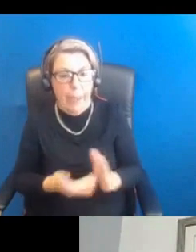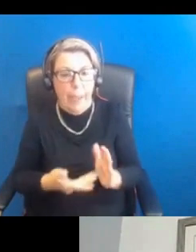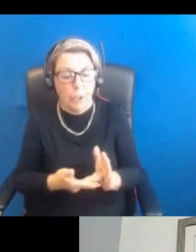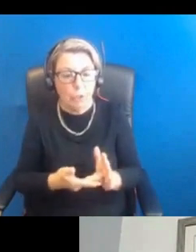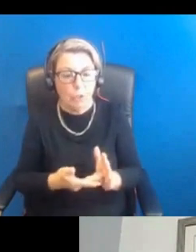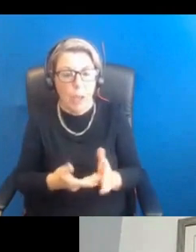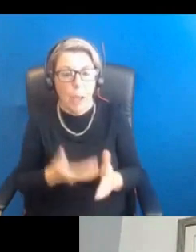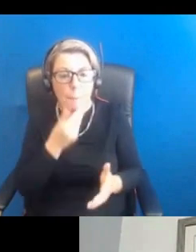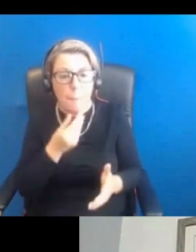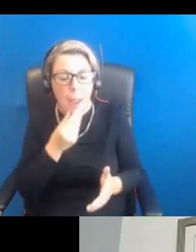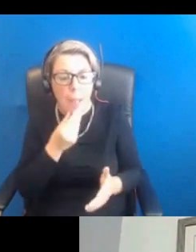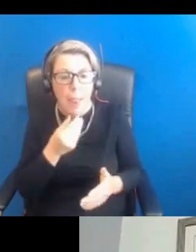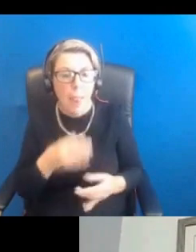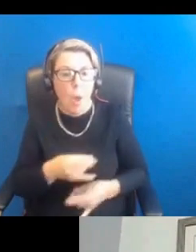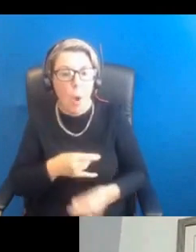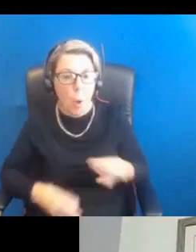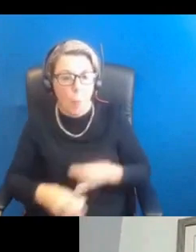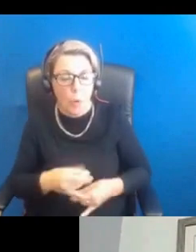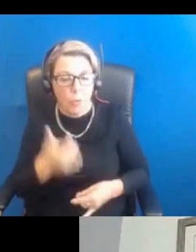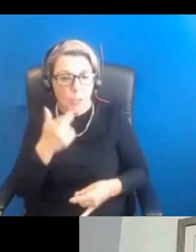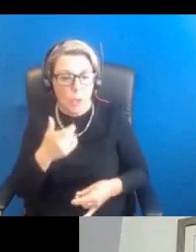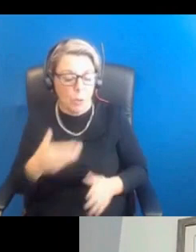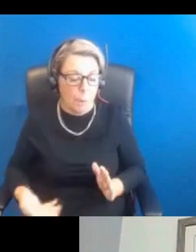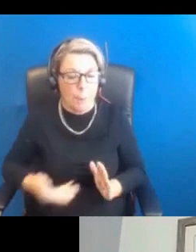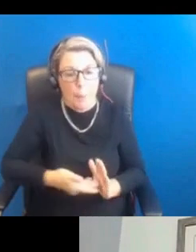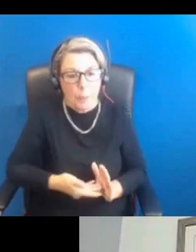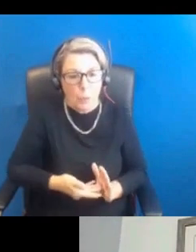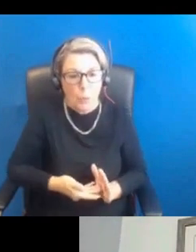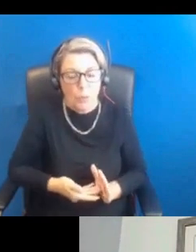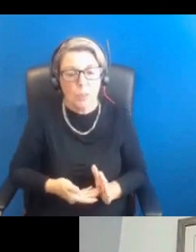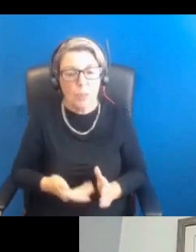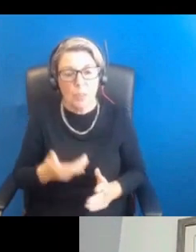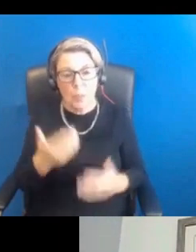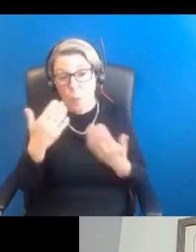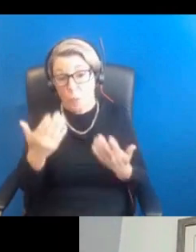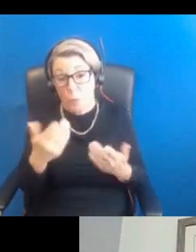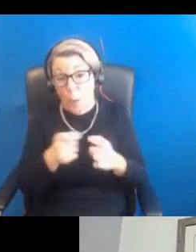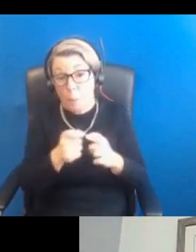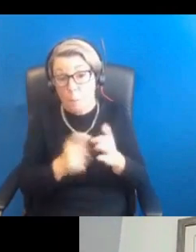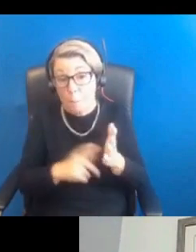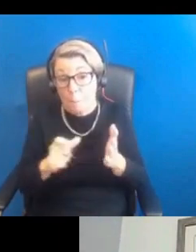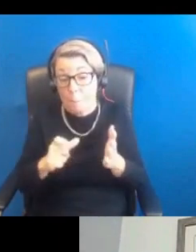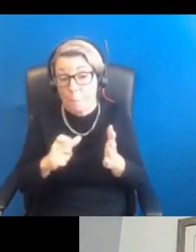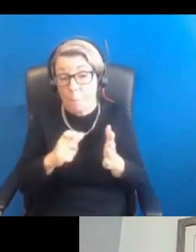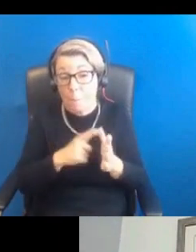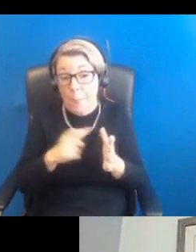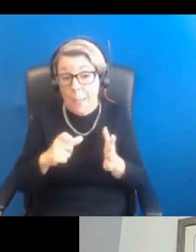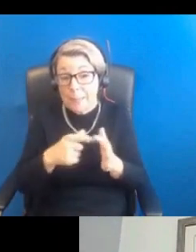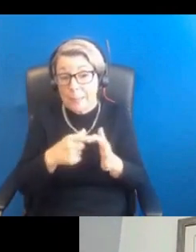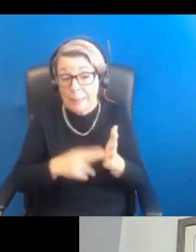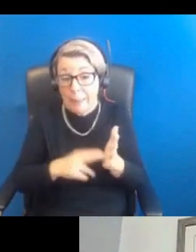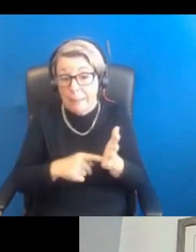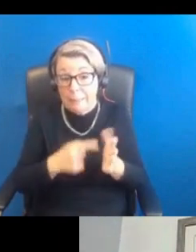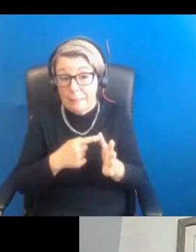And it may be that that's how that can be passed on. But it's very difficult to know because the placenta spends a lot of the time stopping the baby